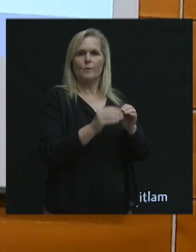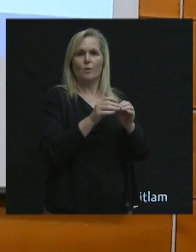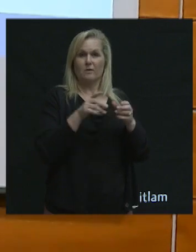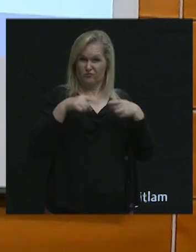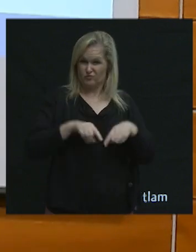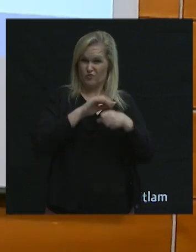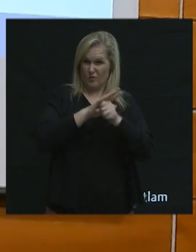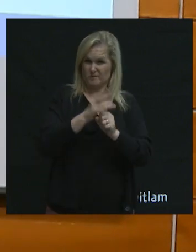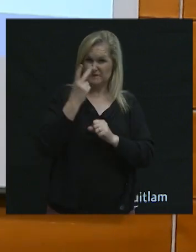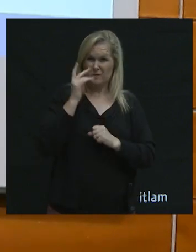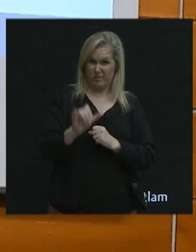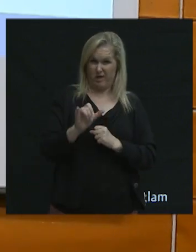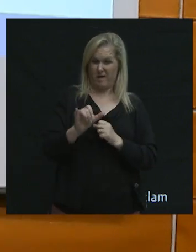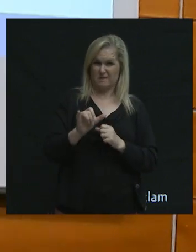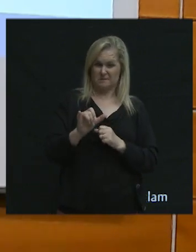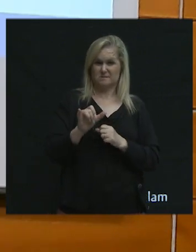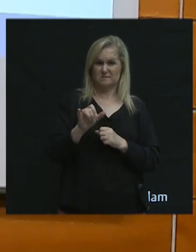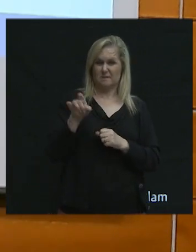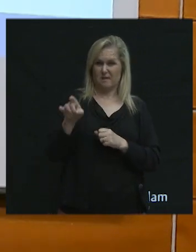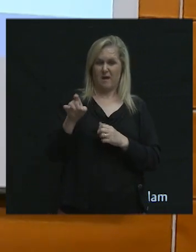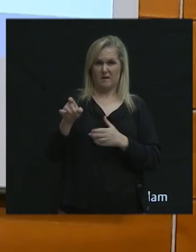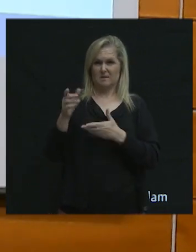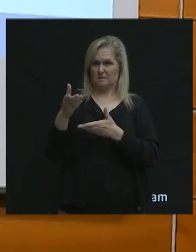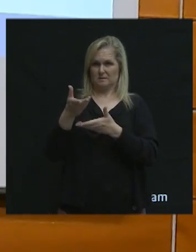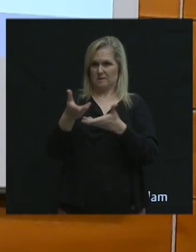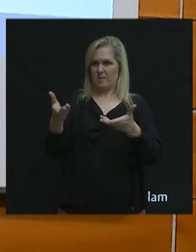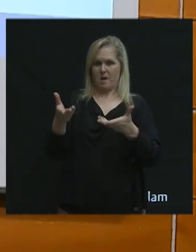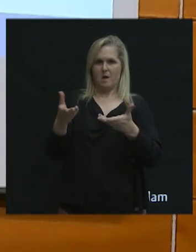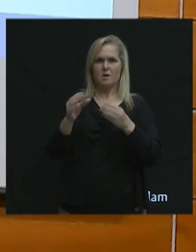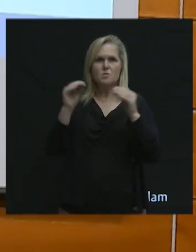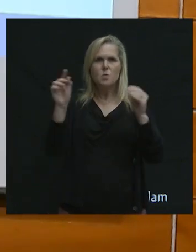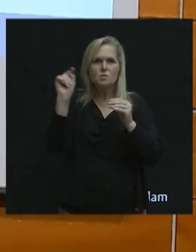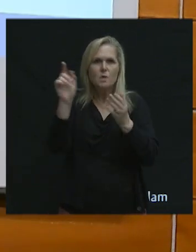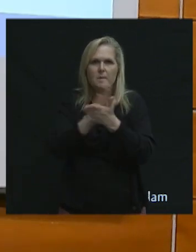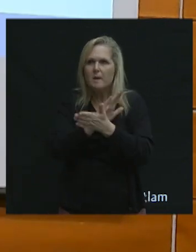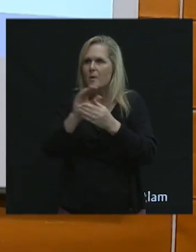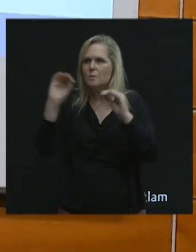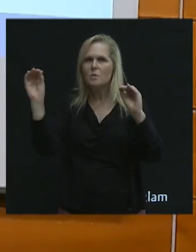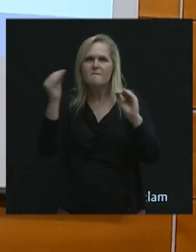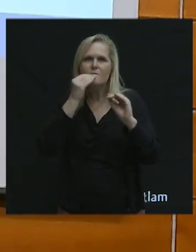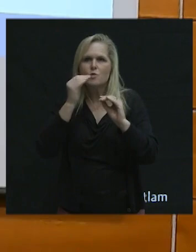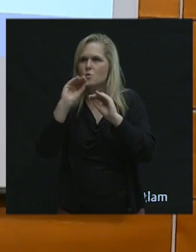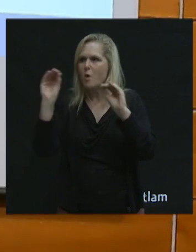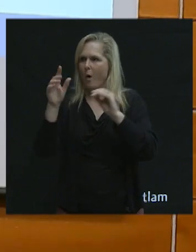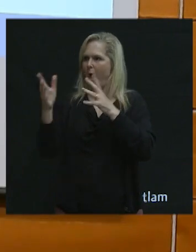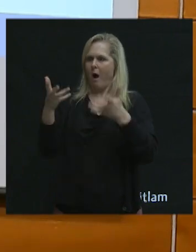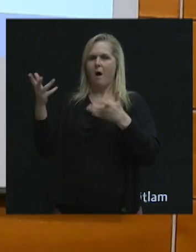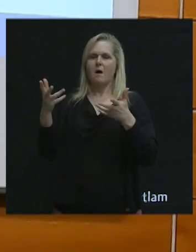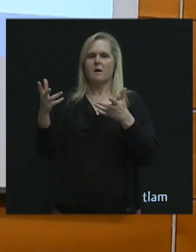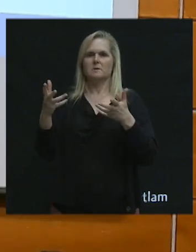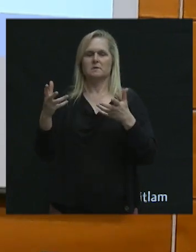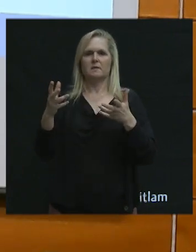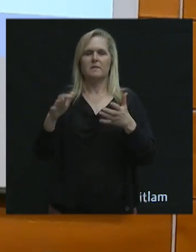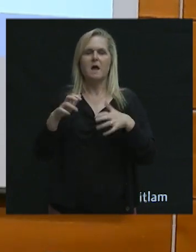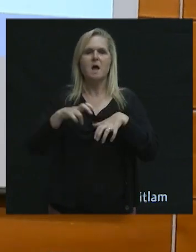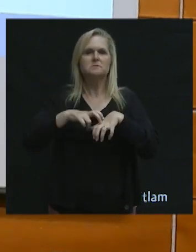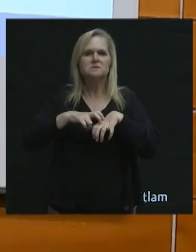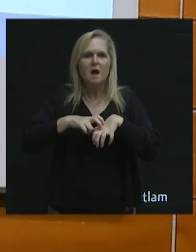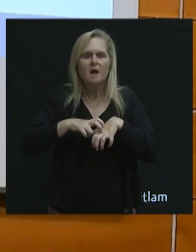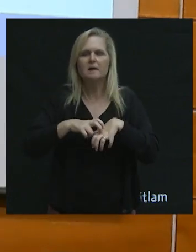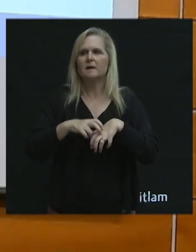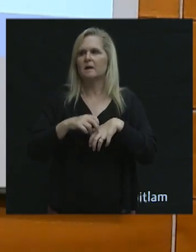where the supply of food became so uncertain, and how the, you know, the anxiety, the